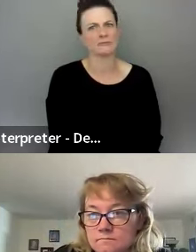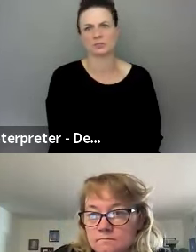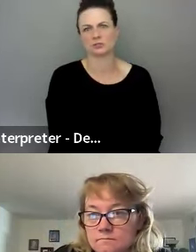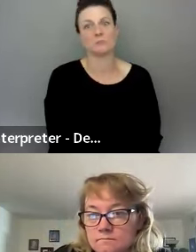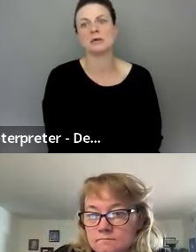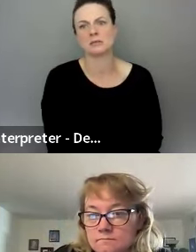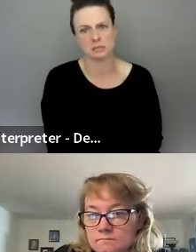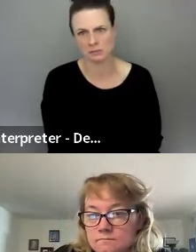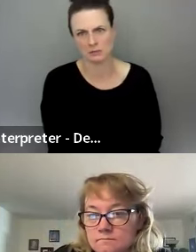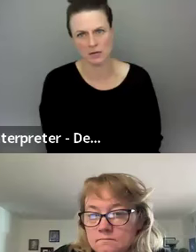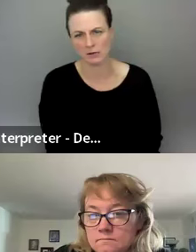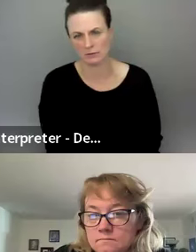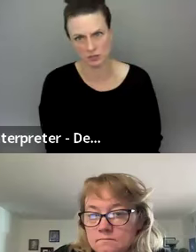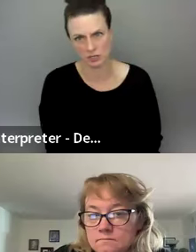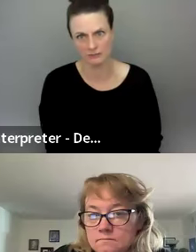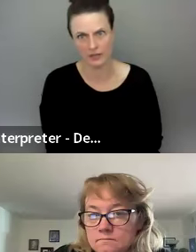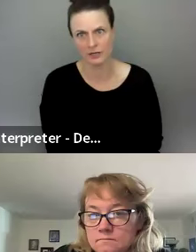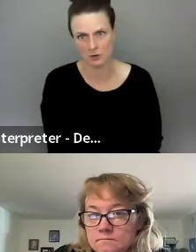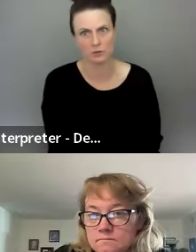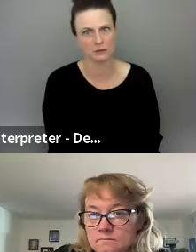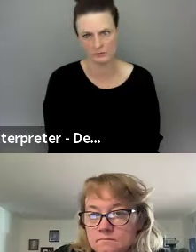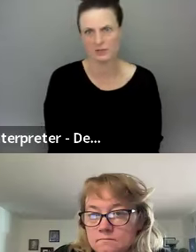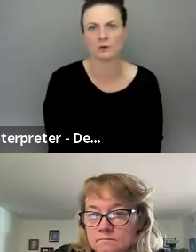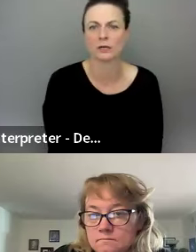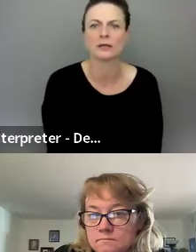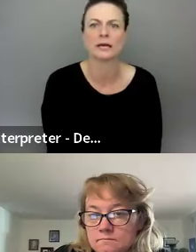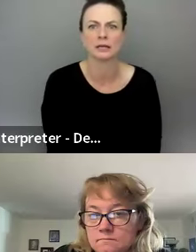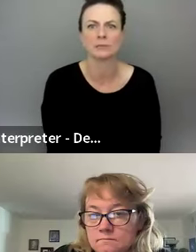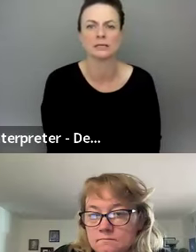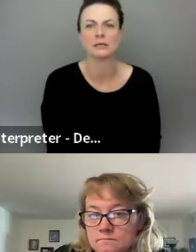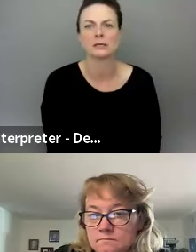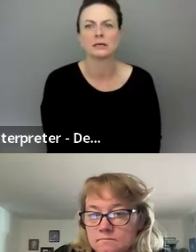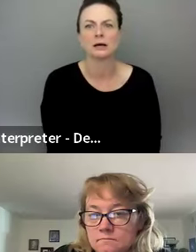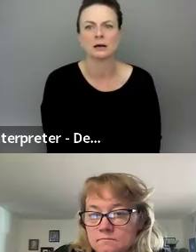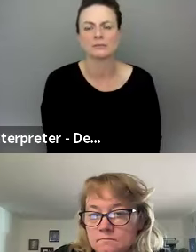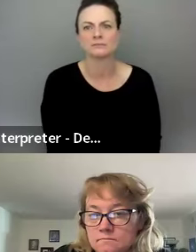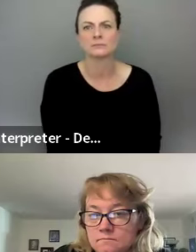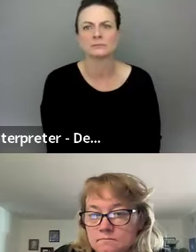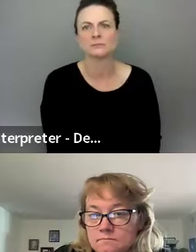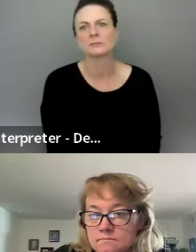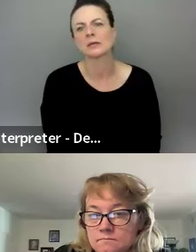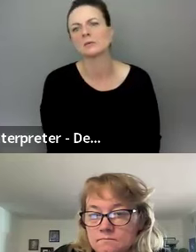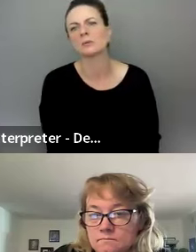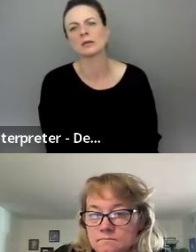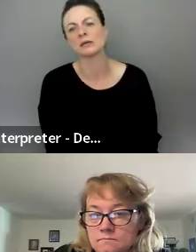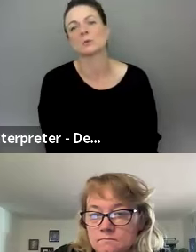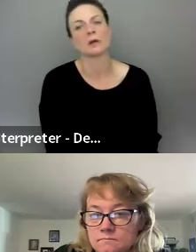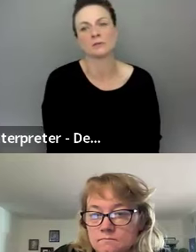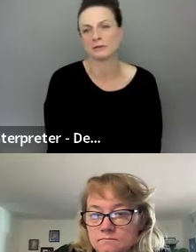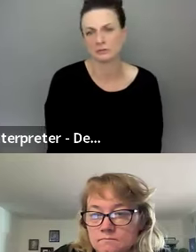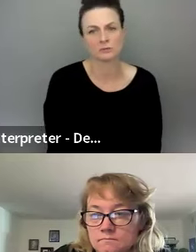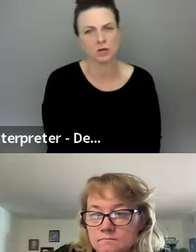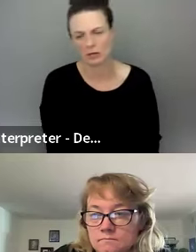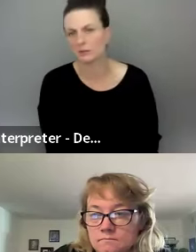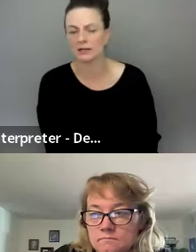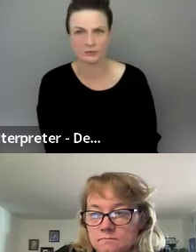we're going to have just a tremendous amount of stuff. I know a lot of stuff going on and it'll be, um, we'll